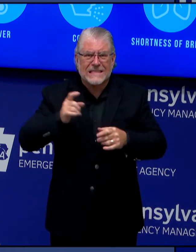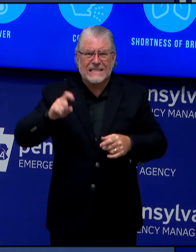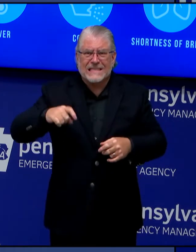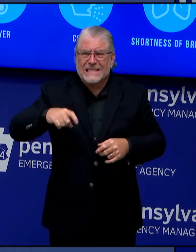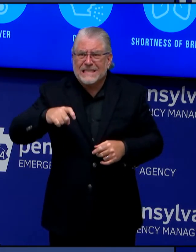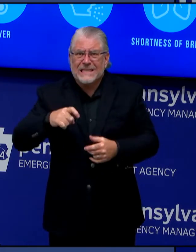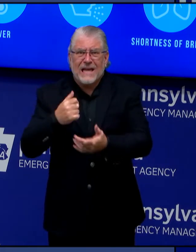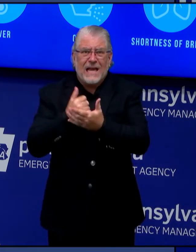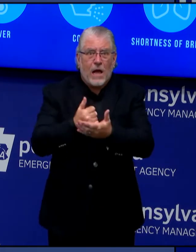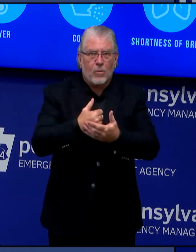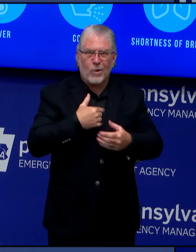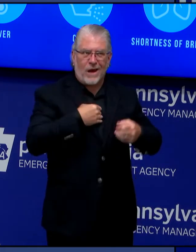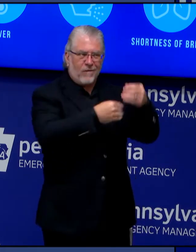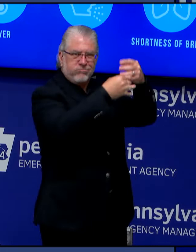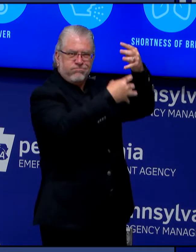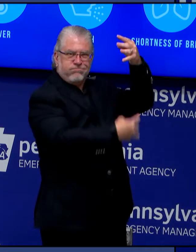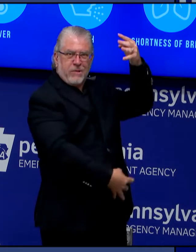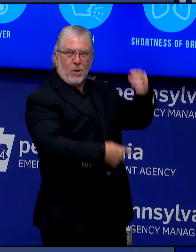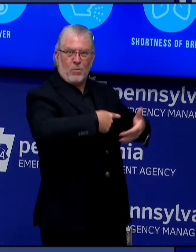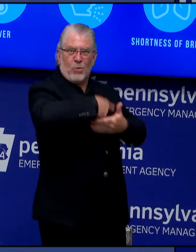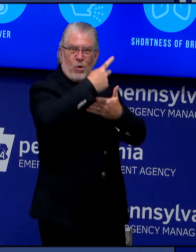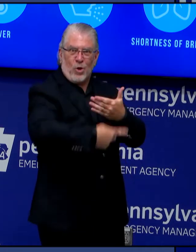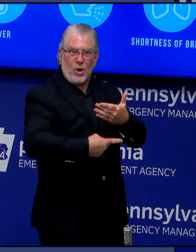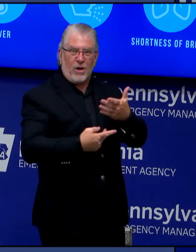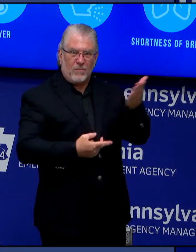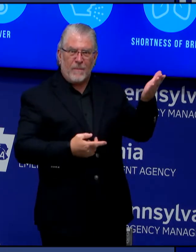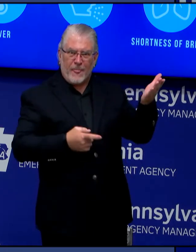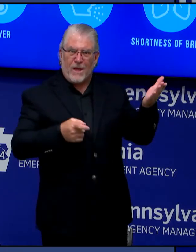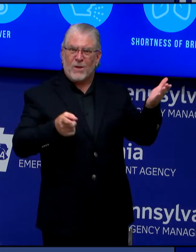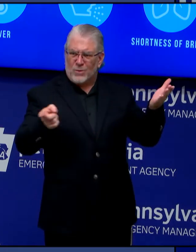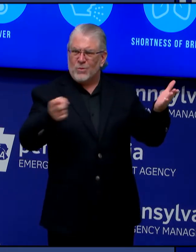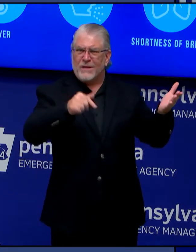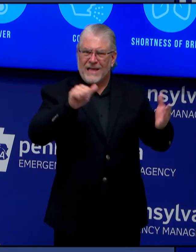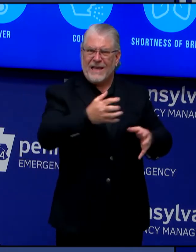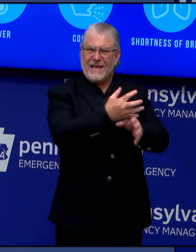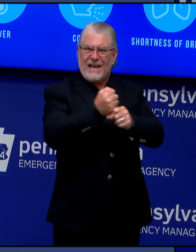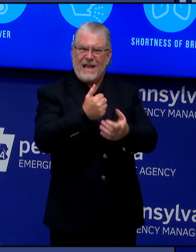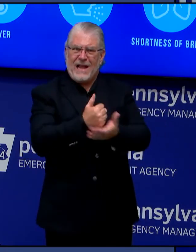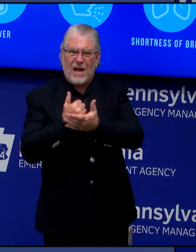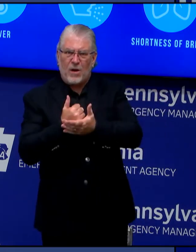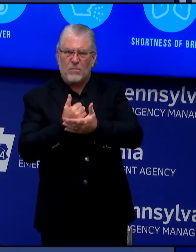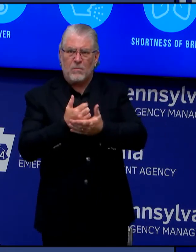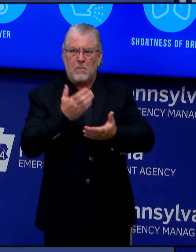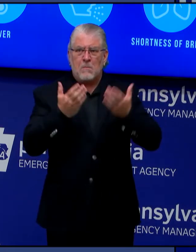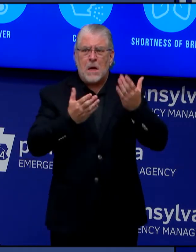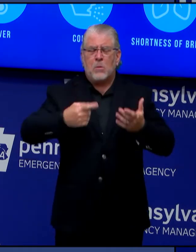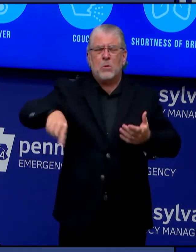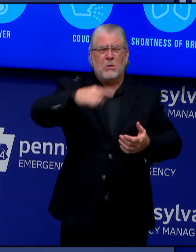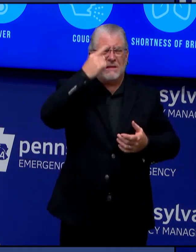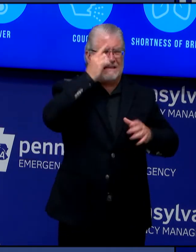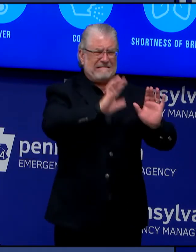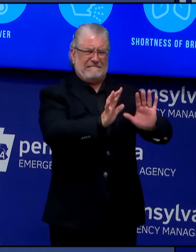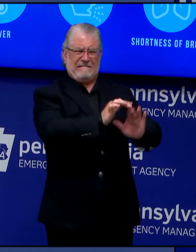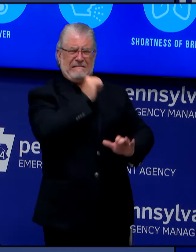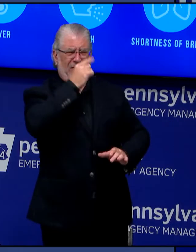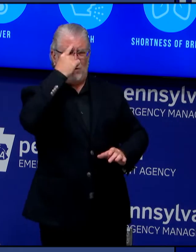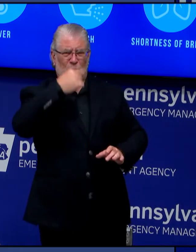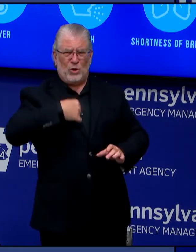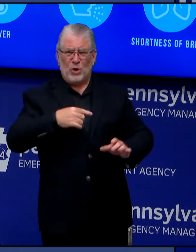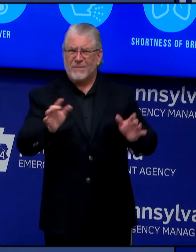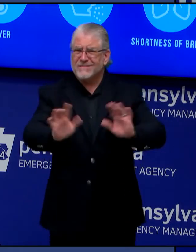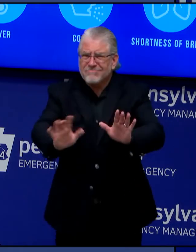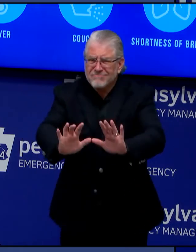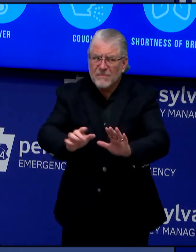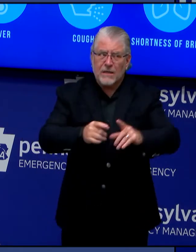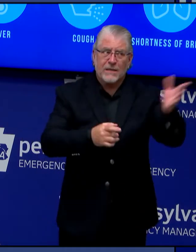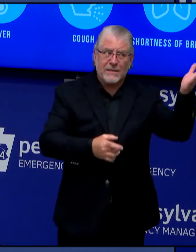have paid into for years. You may not think these programs are for you, but they can help make these difficult times a little easier.